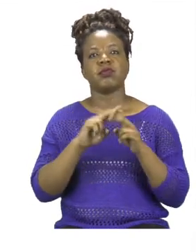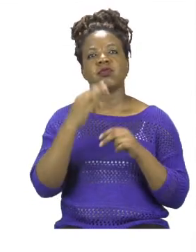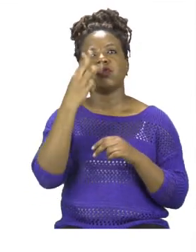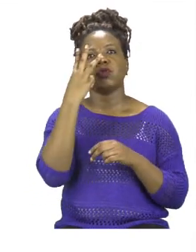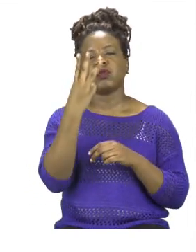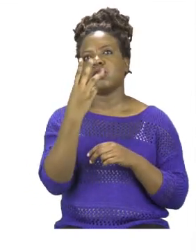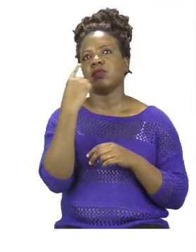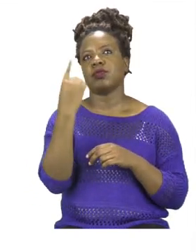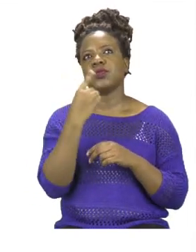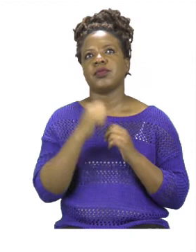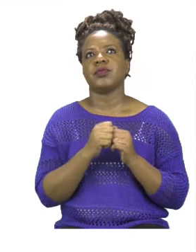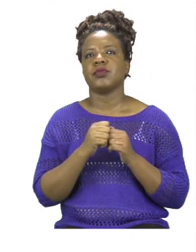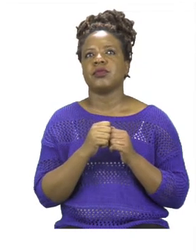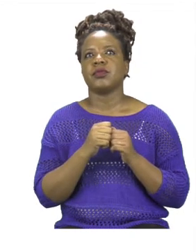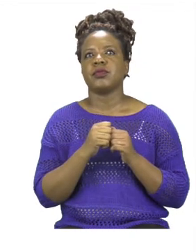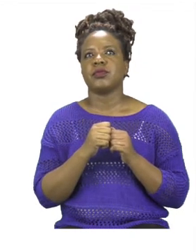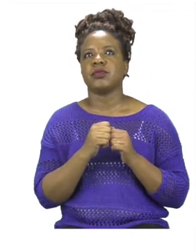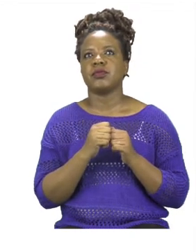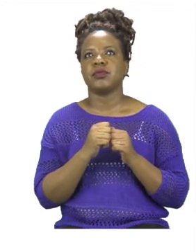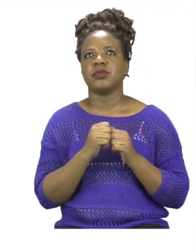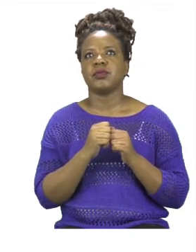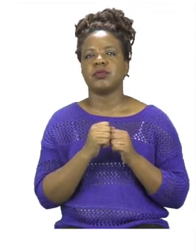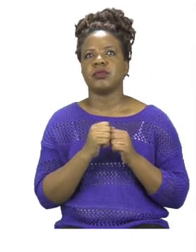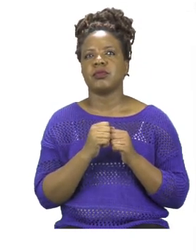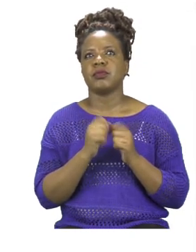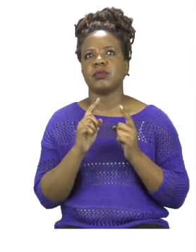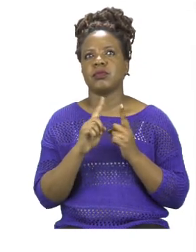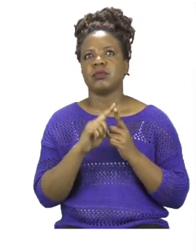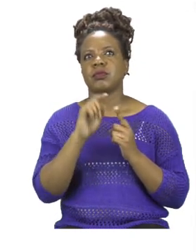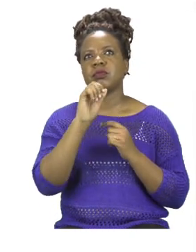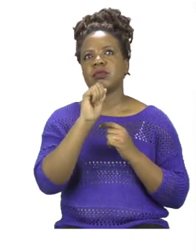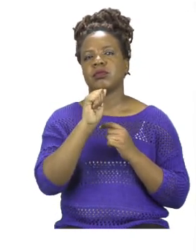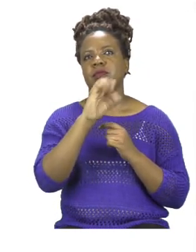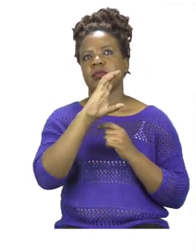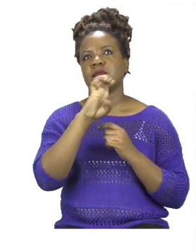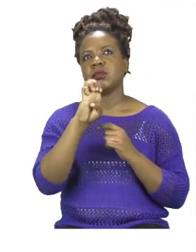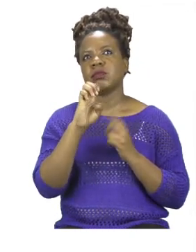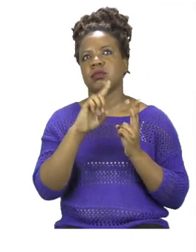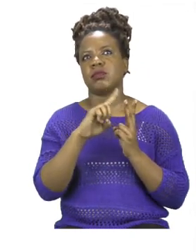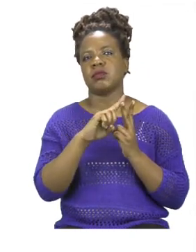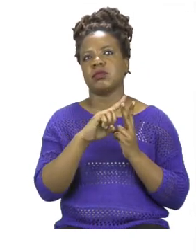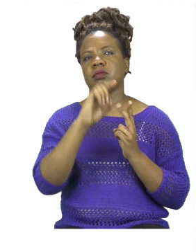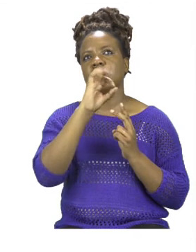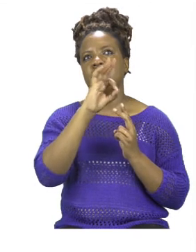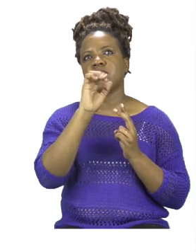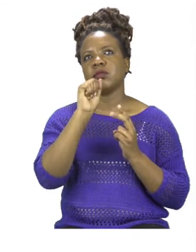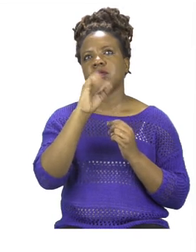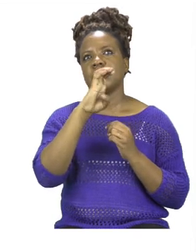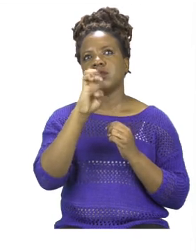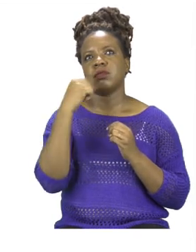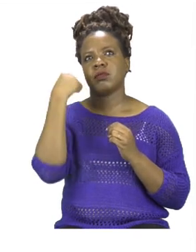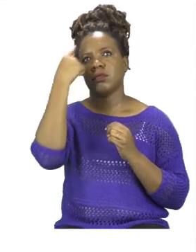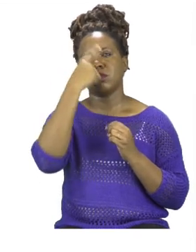Please repeat after me. Ace, face, cave,